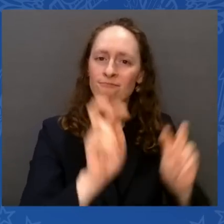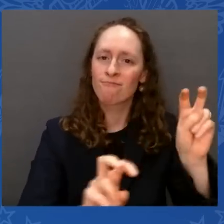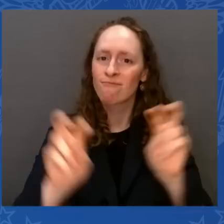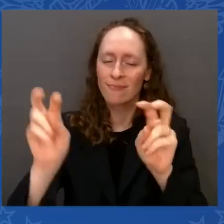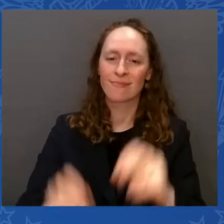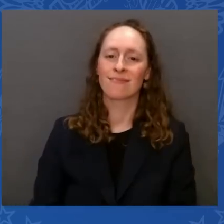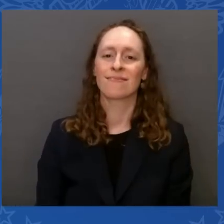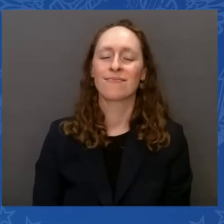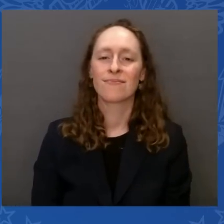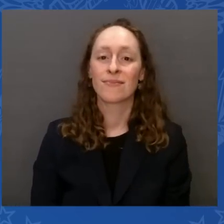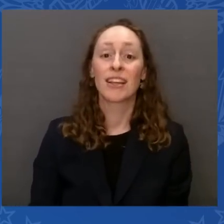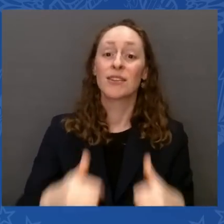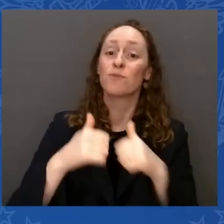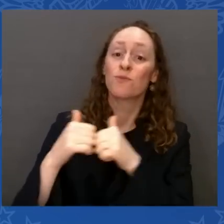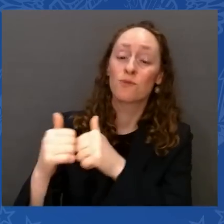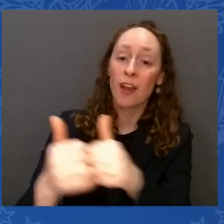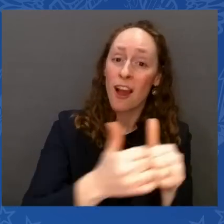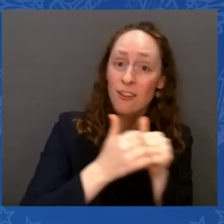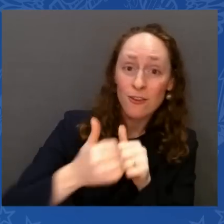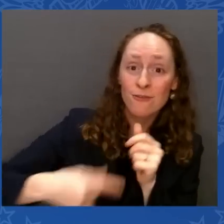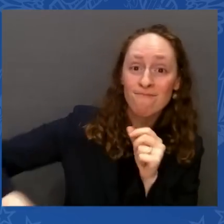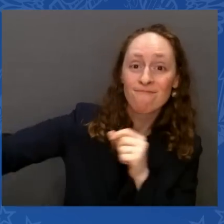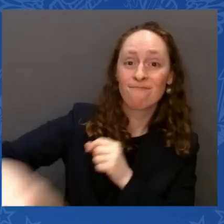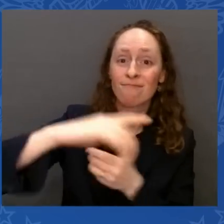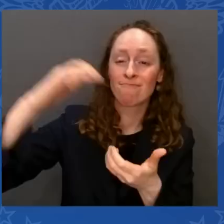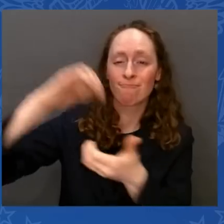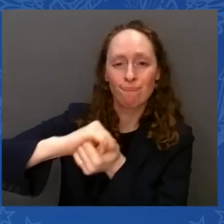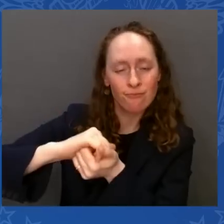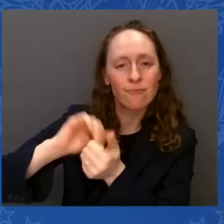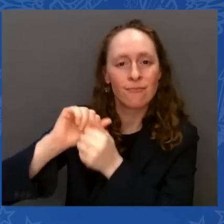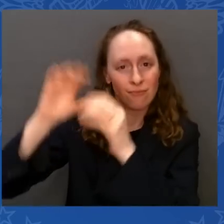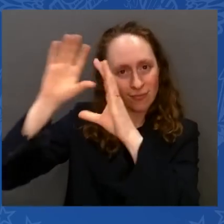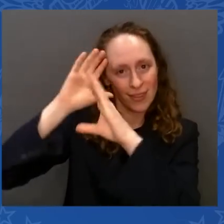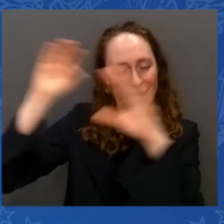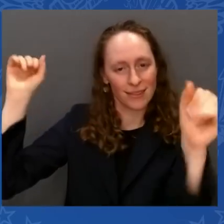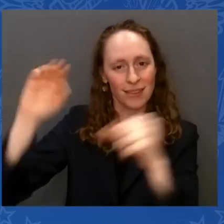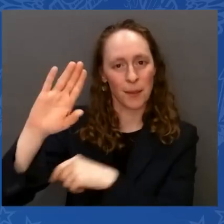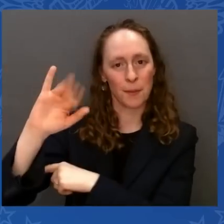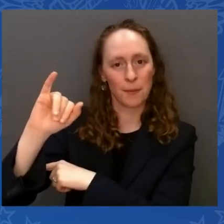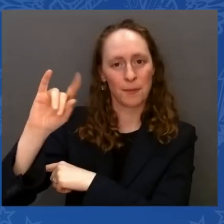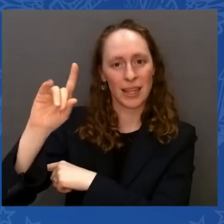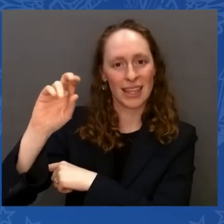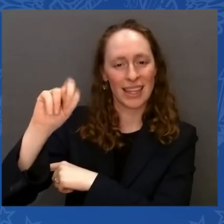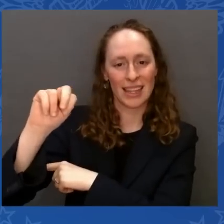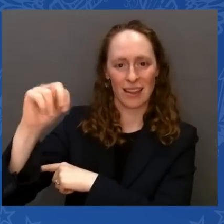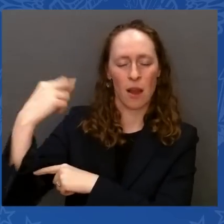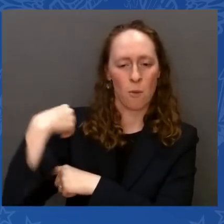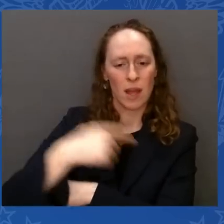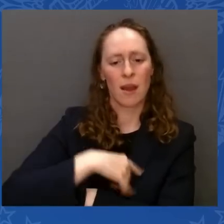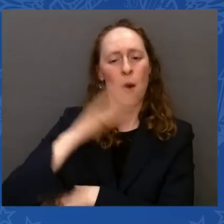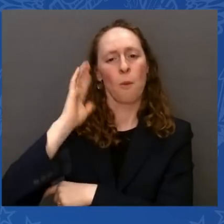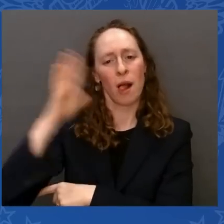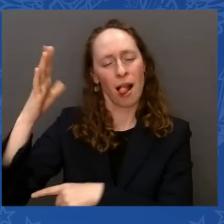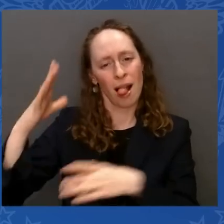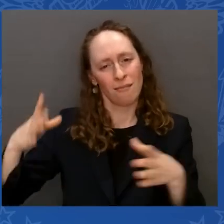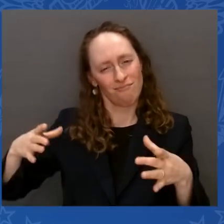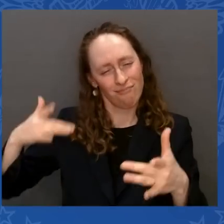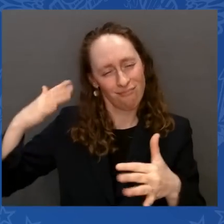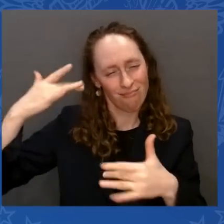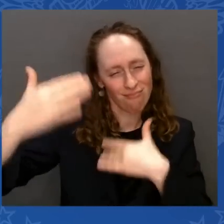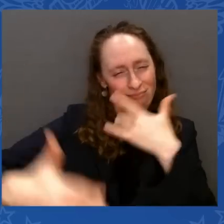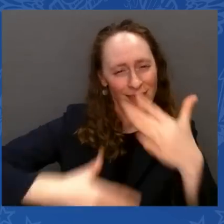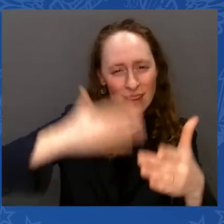we're going to finish the job for the people. Ladies and gentlemen, Biden, I present to you the